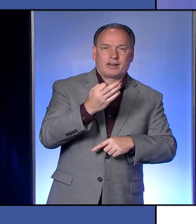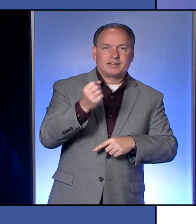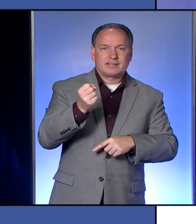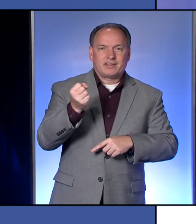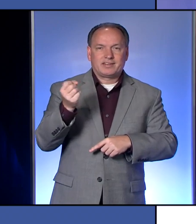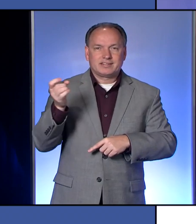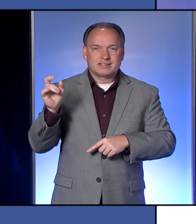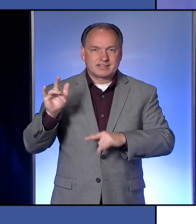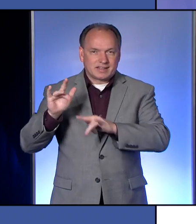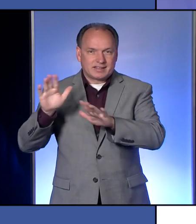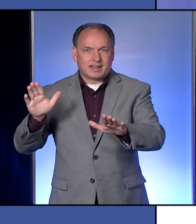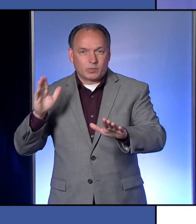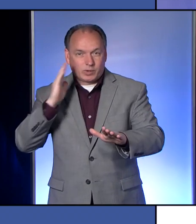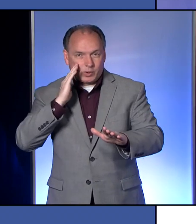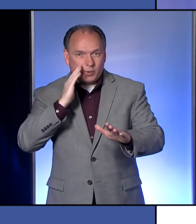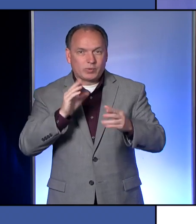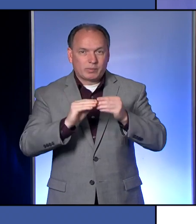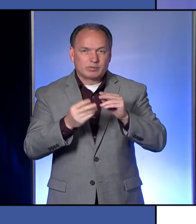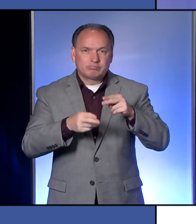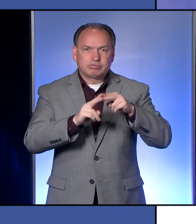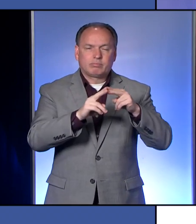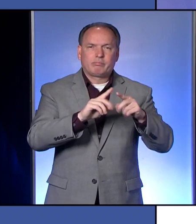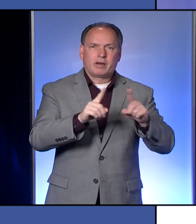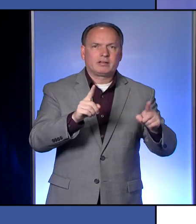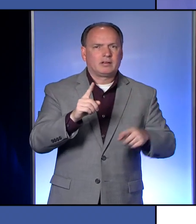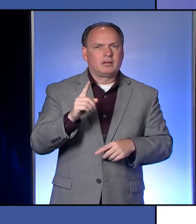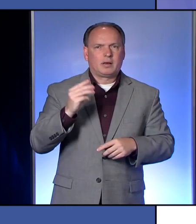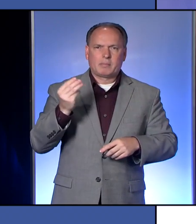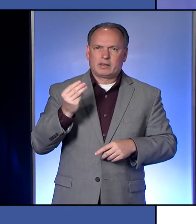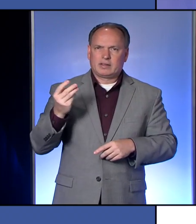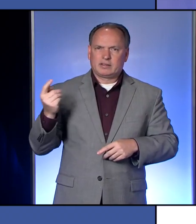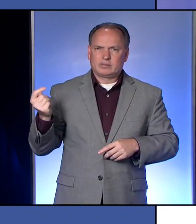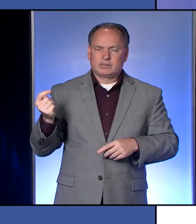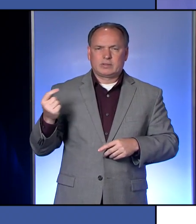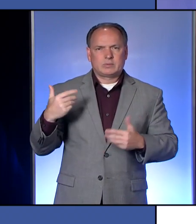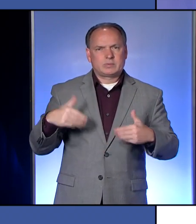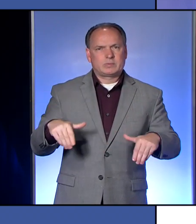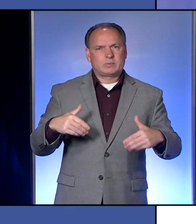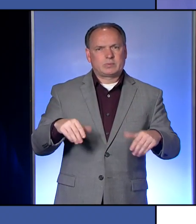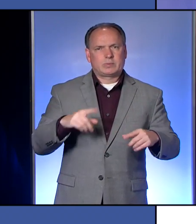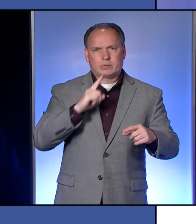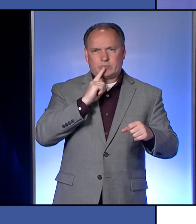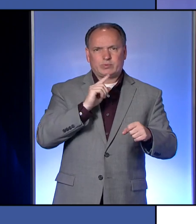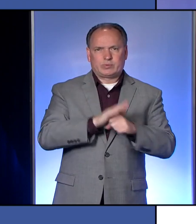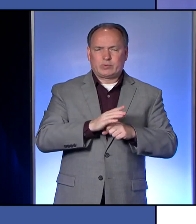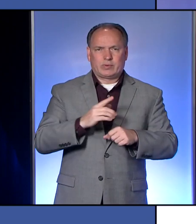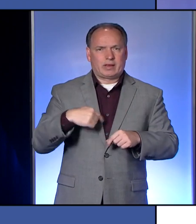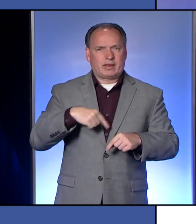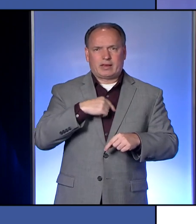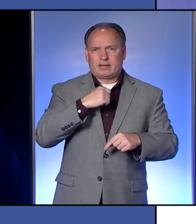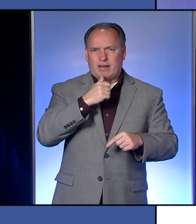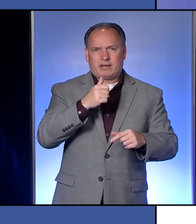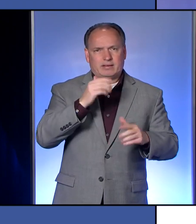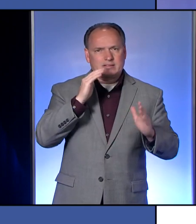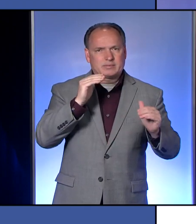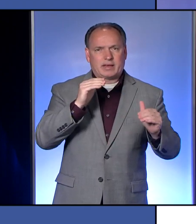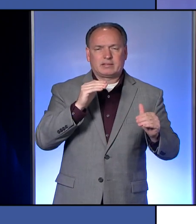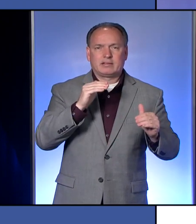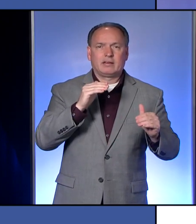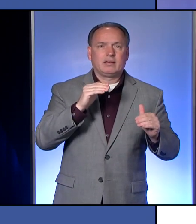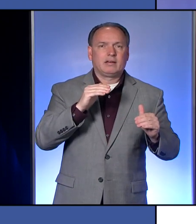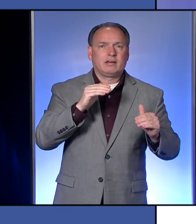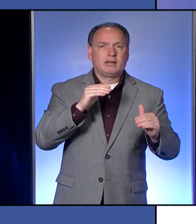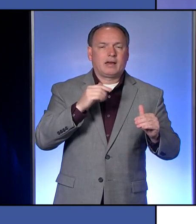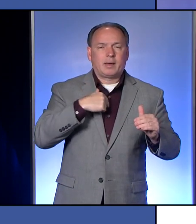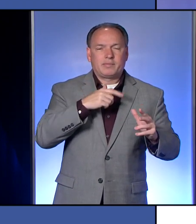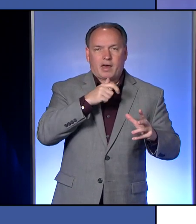were going to go up, but these last two days, truth, truthfully, I did not expect. But again, I'm not in the midst of